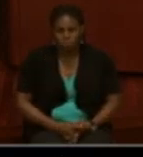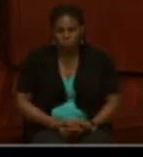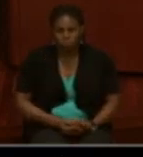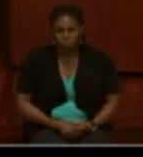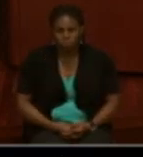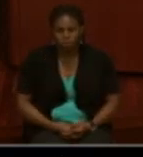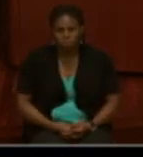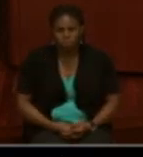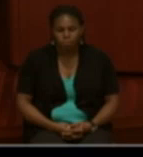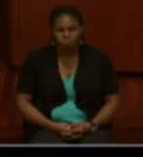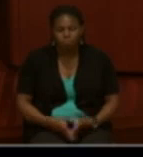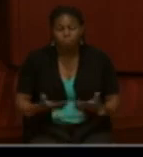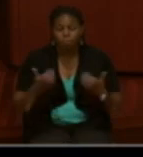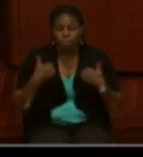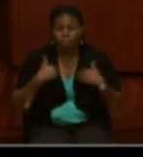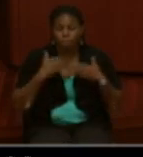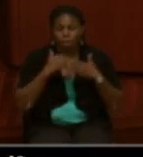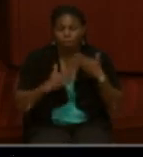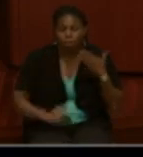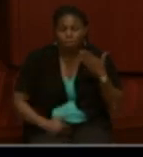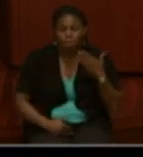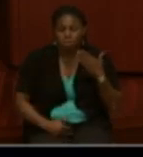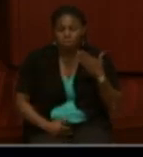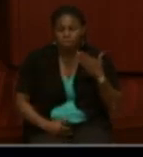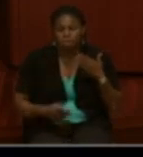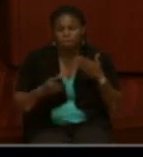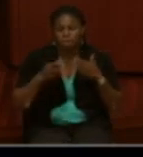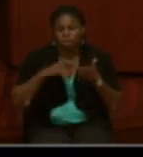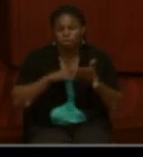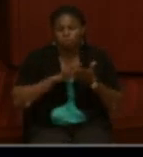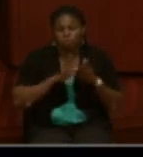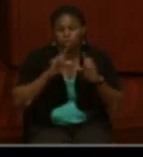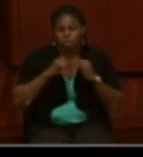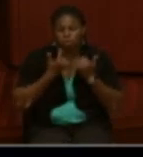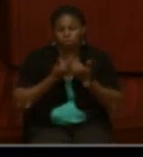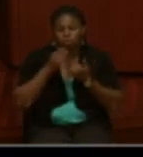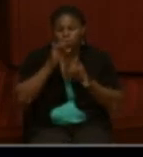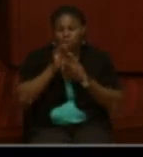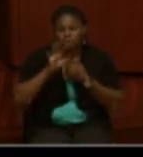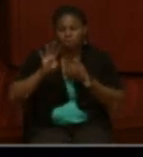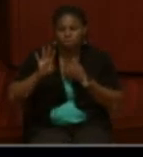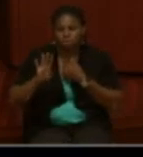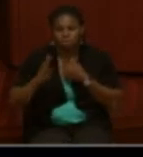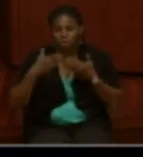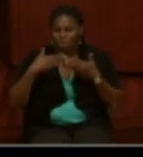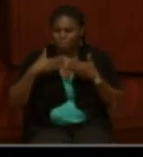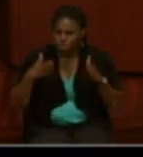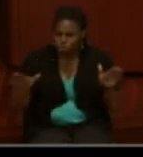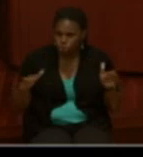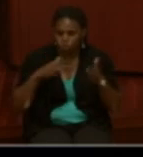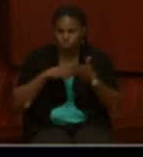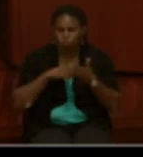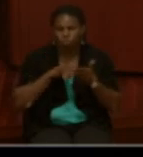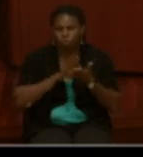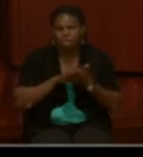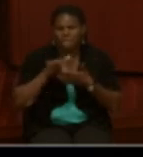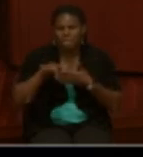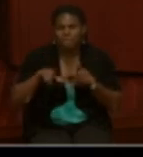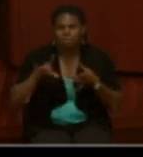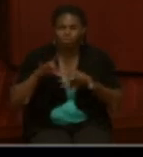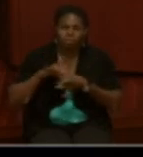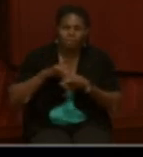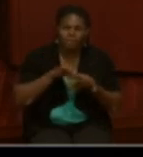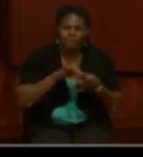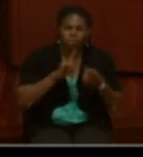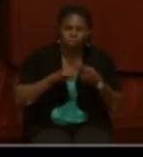Next, have listed Record Group 94, which is Adjutant General Records. And this relates to